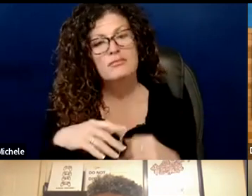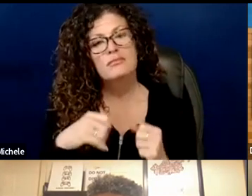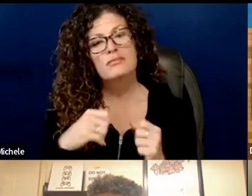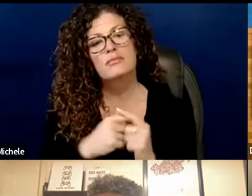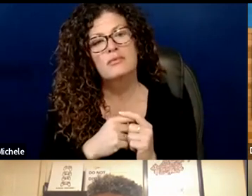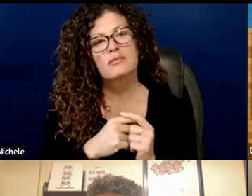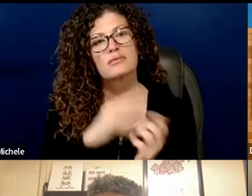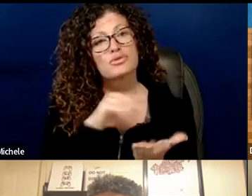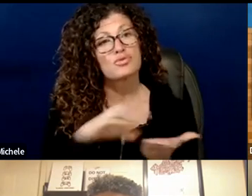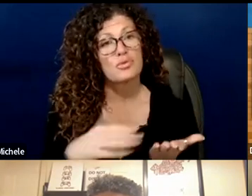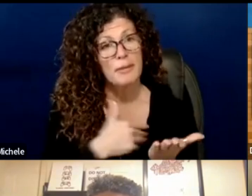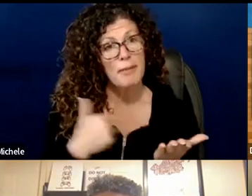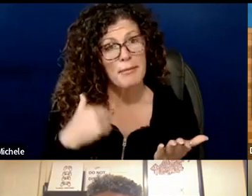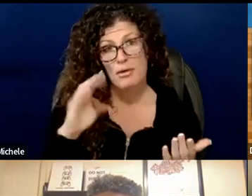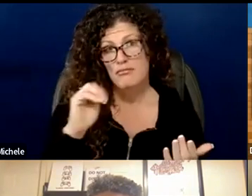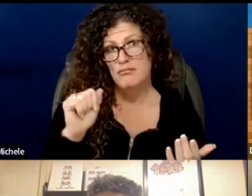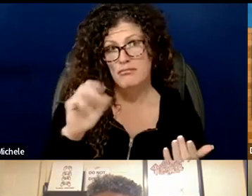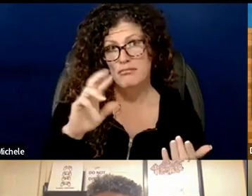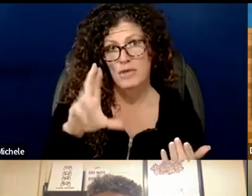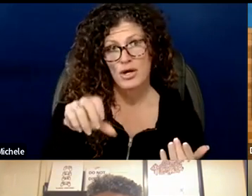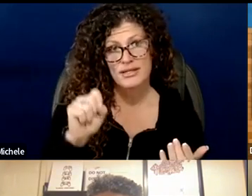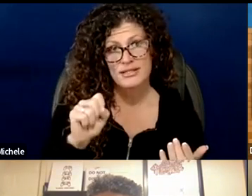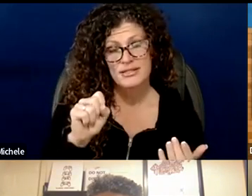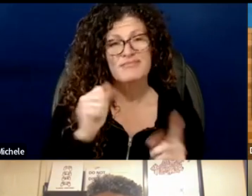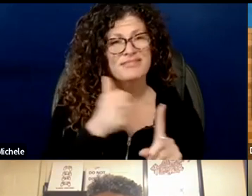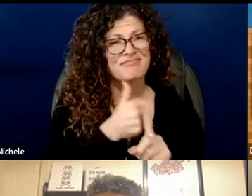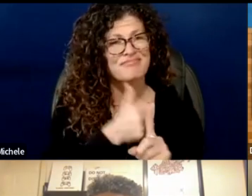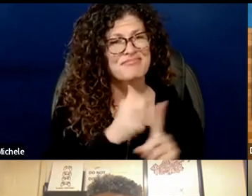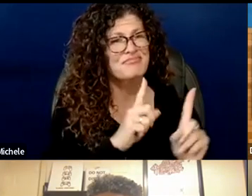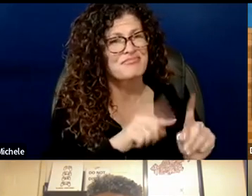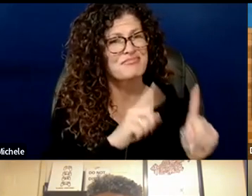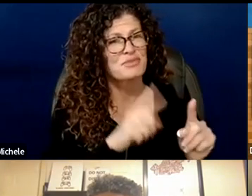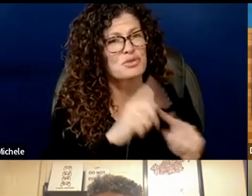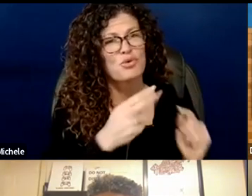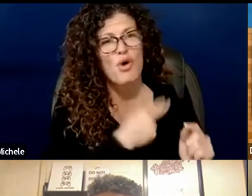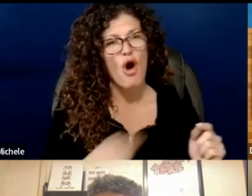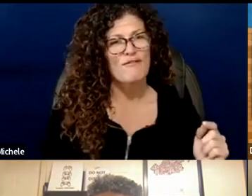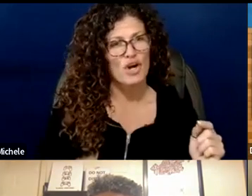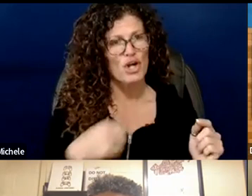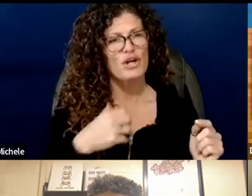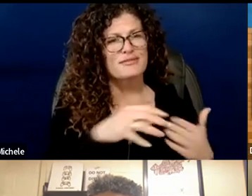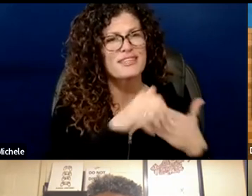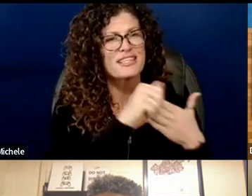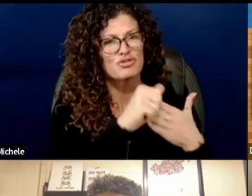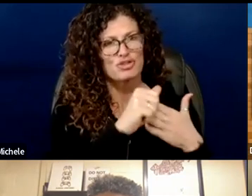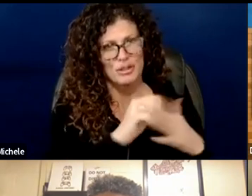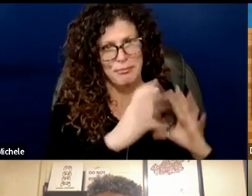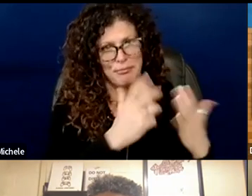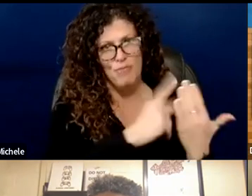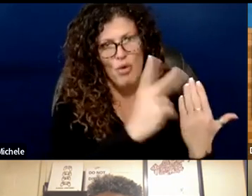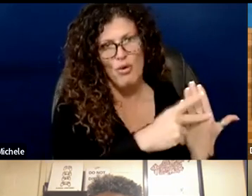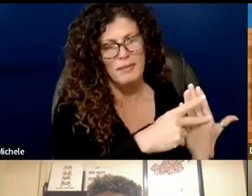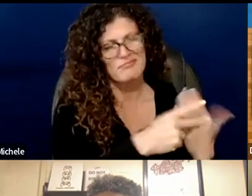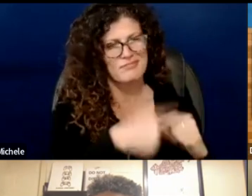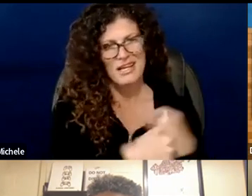student member, Marcus, is actually today attending a Harvard Emerging Leaders Program, so he will